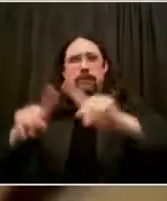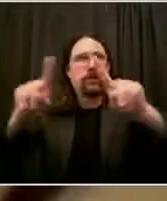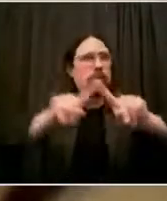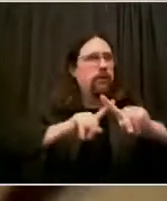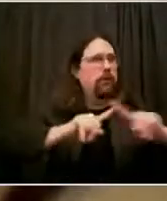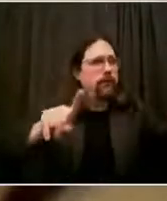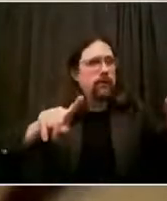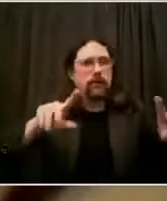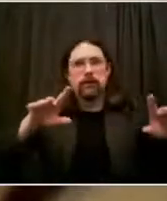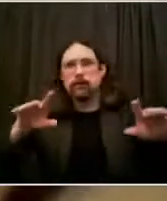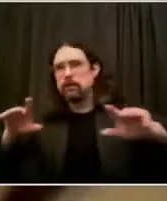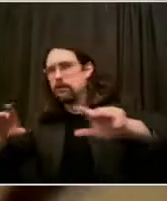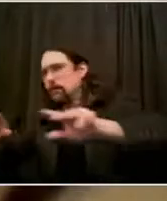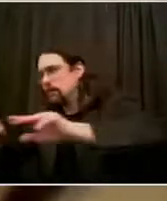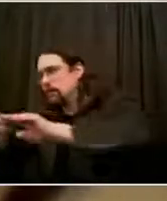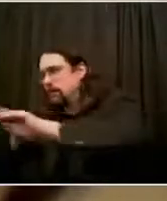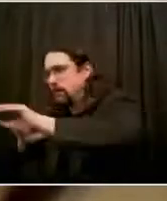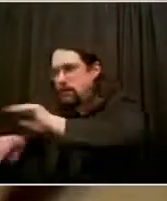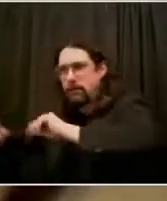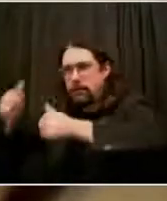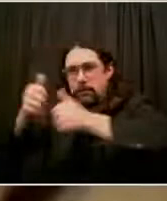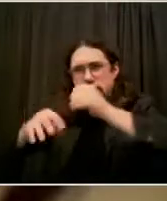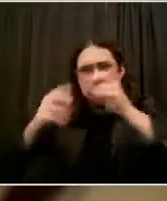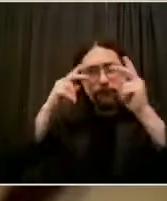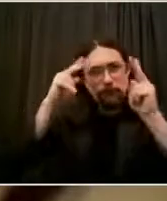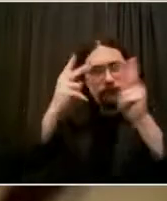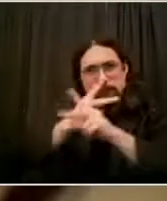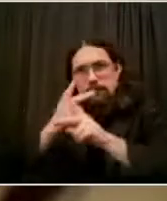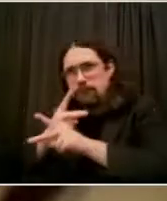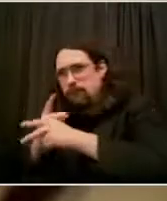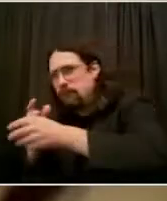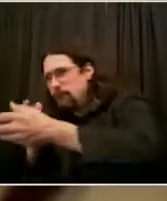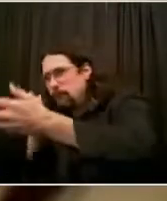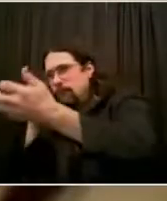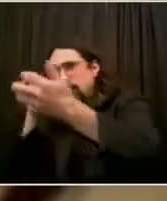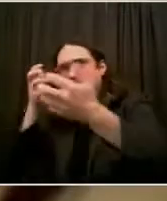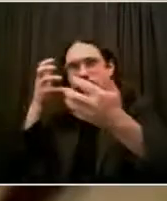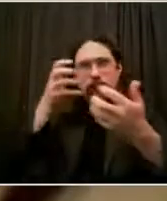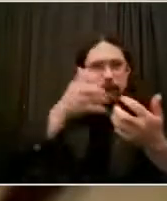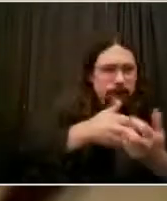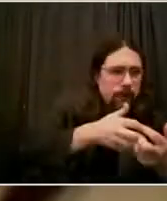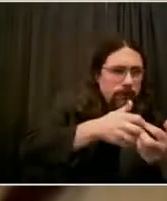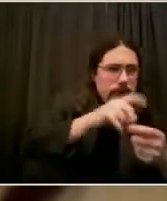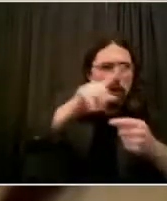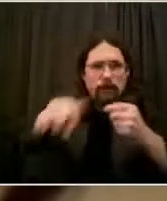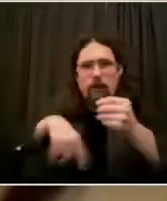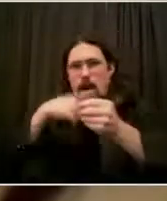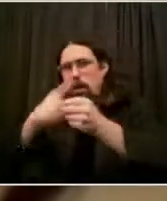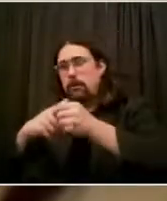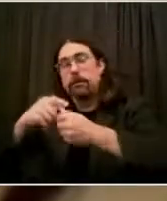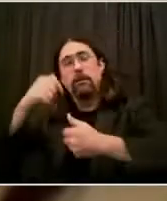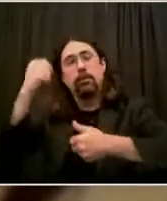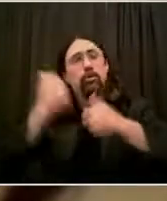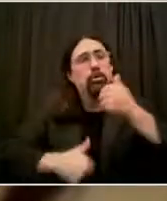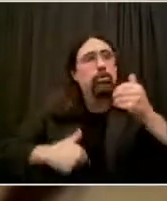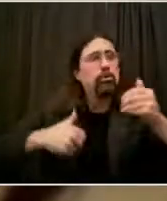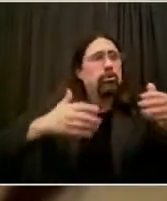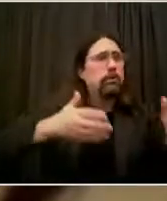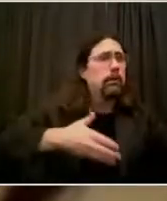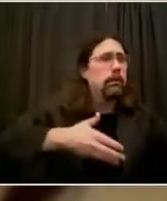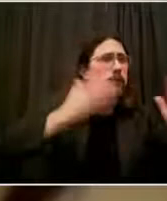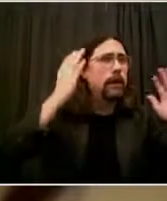people from the protest movements, Black Lives Matter, others to come